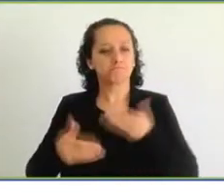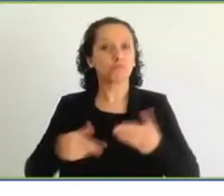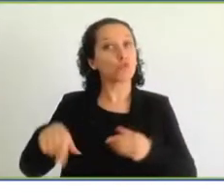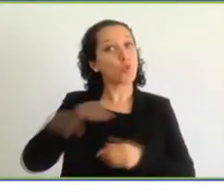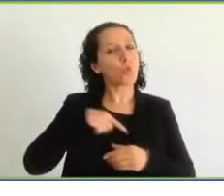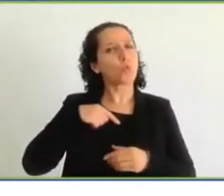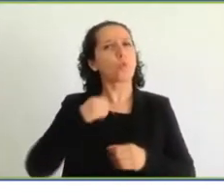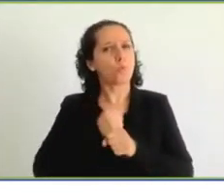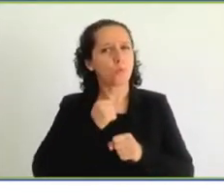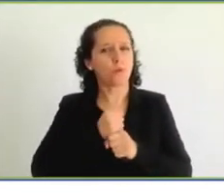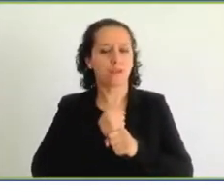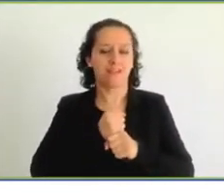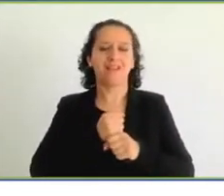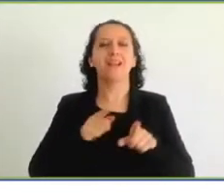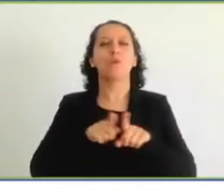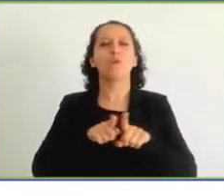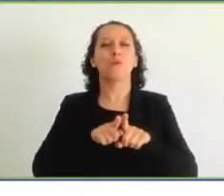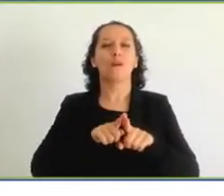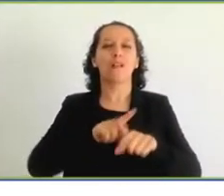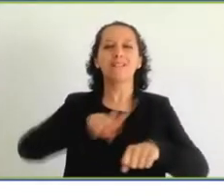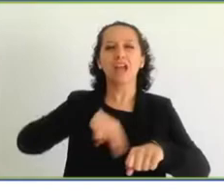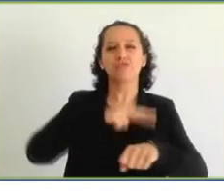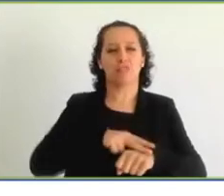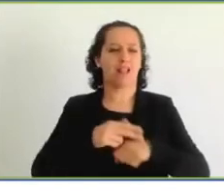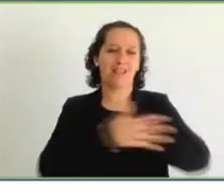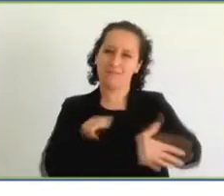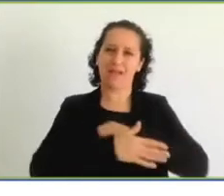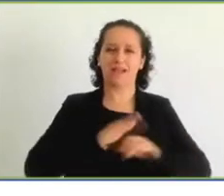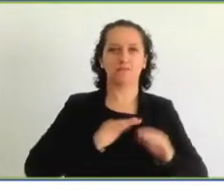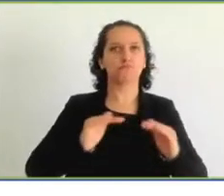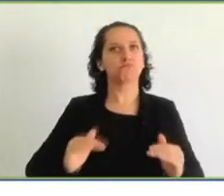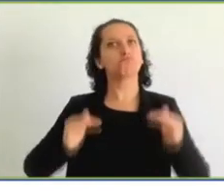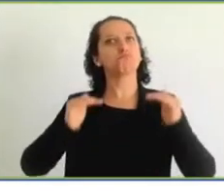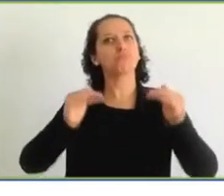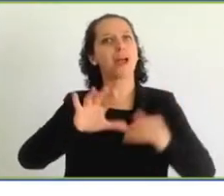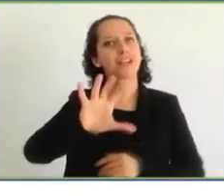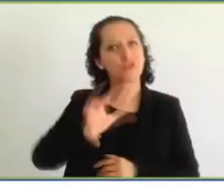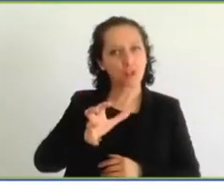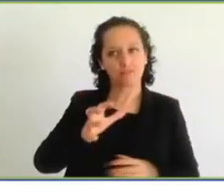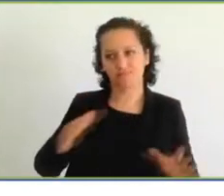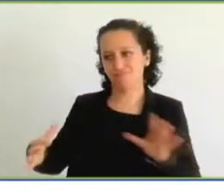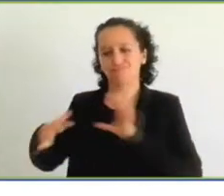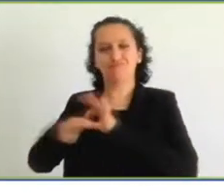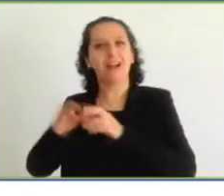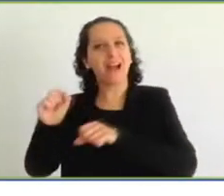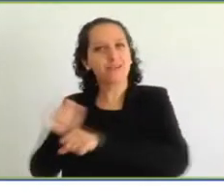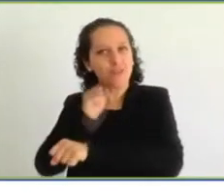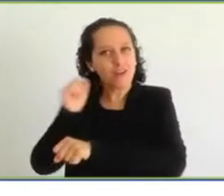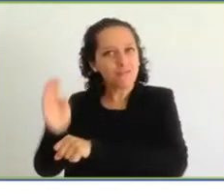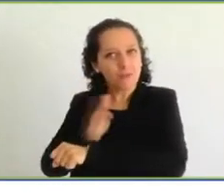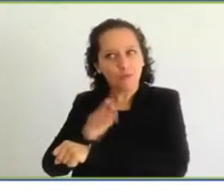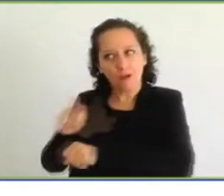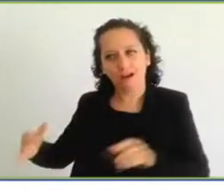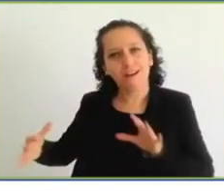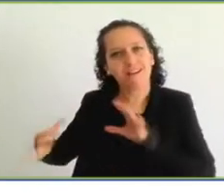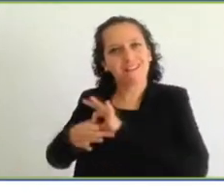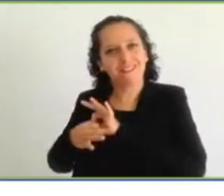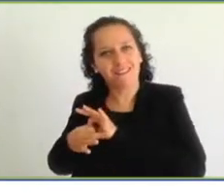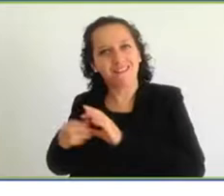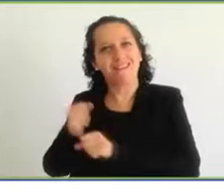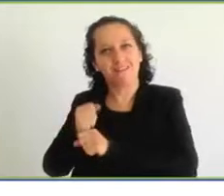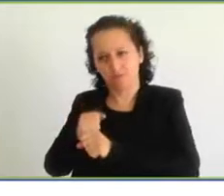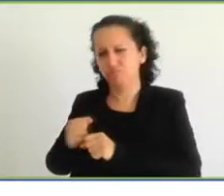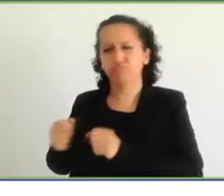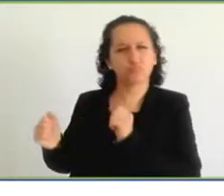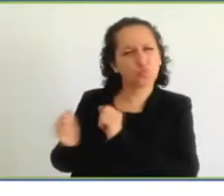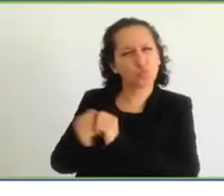Antigua and Barbuda. You know, they've been very instrumental with us, working with us, and to raise public awareness across